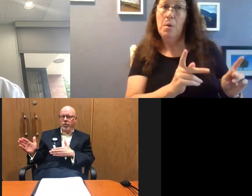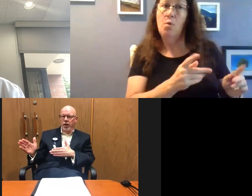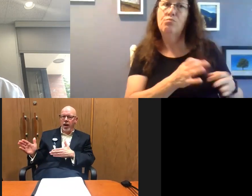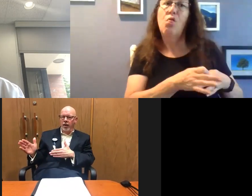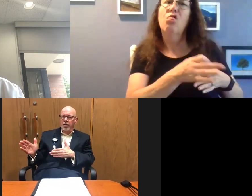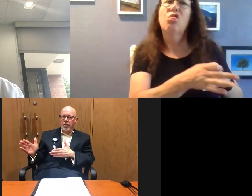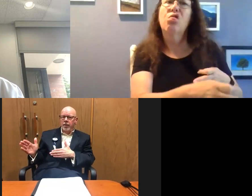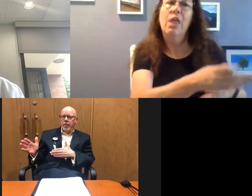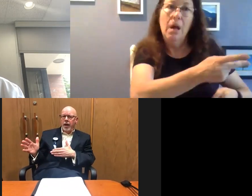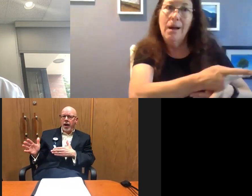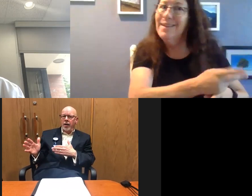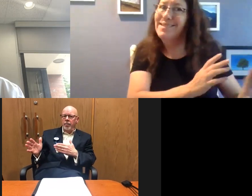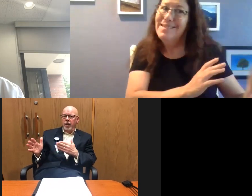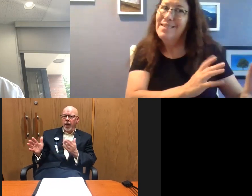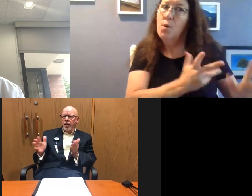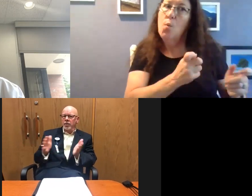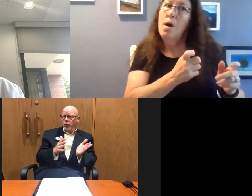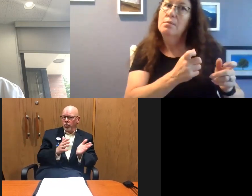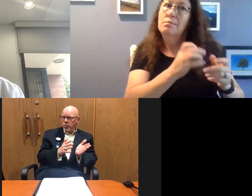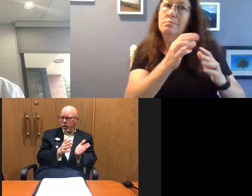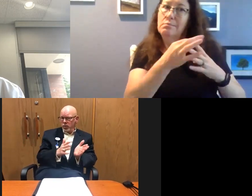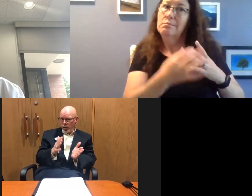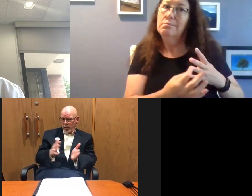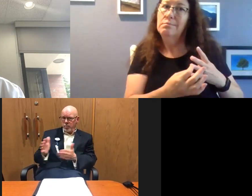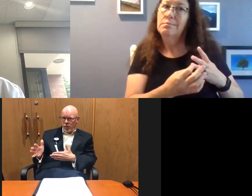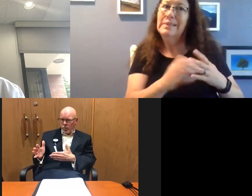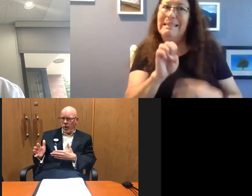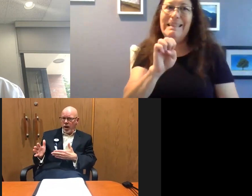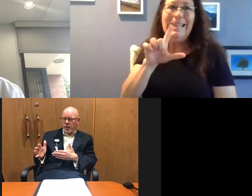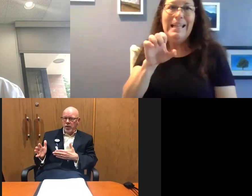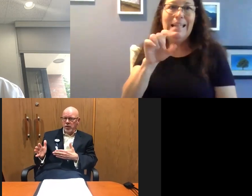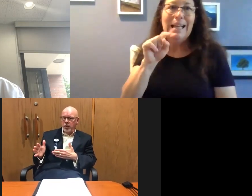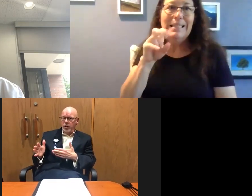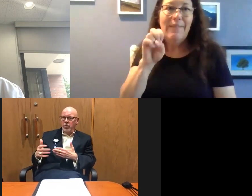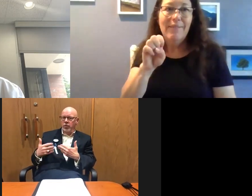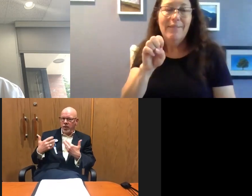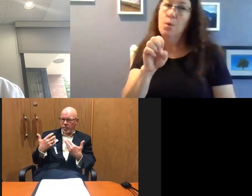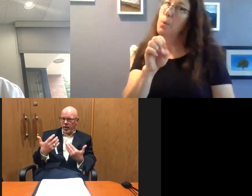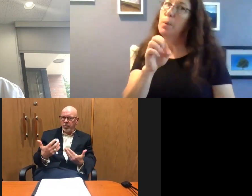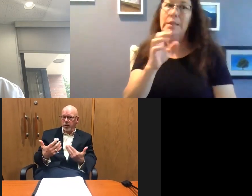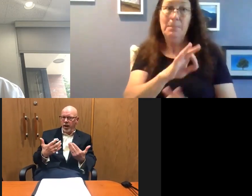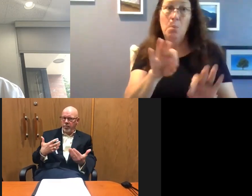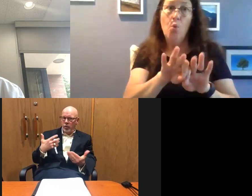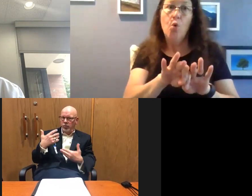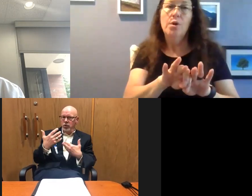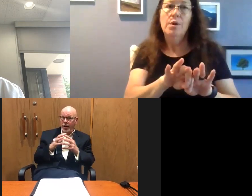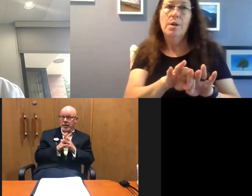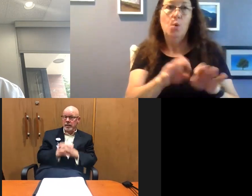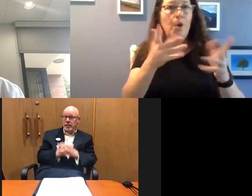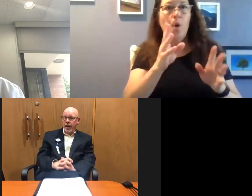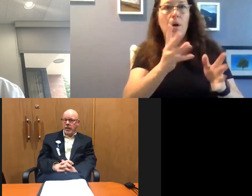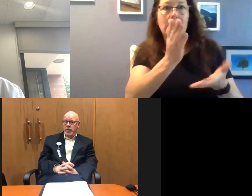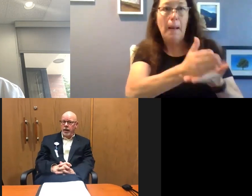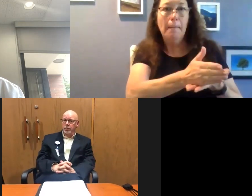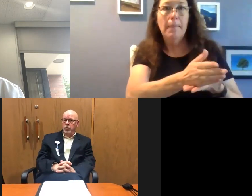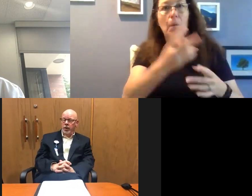long for care. And so throughput is really important to our hospitals. So I think we've done a much better job both Genesis